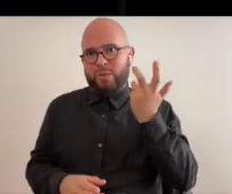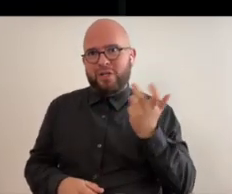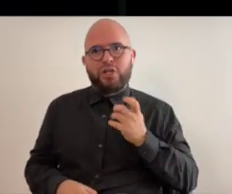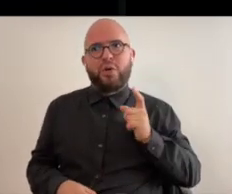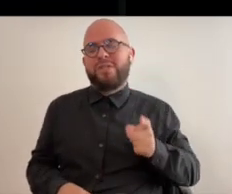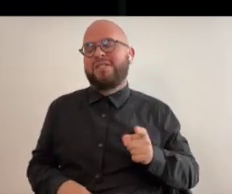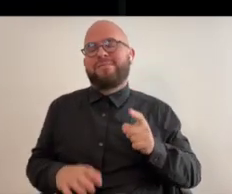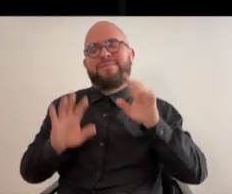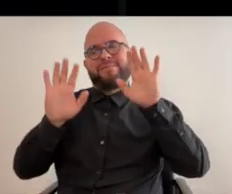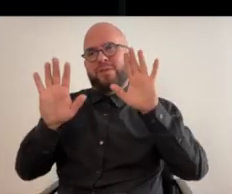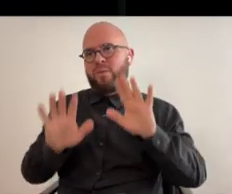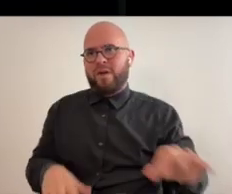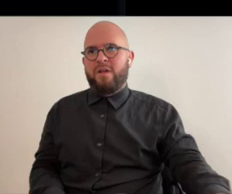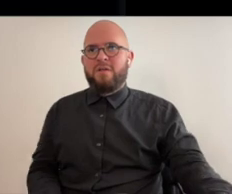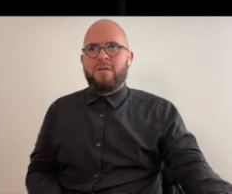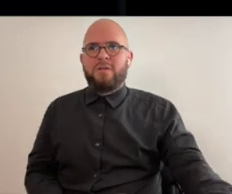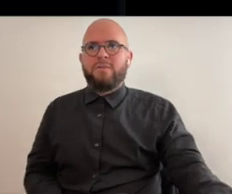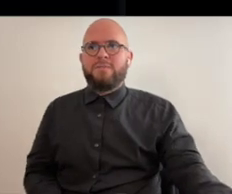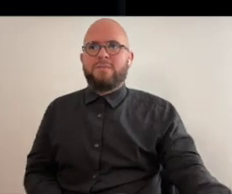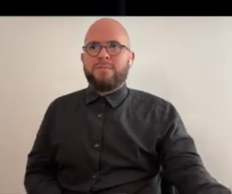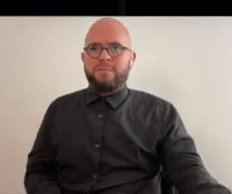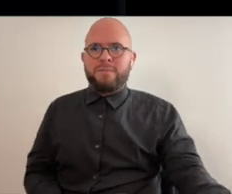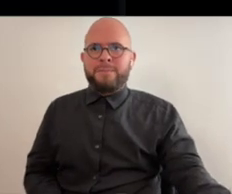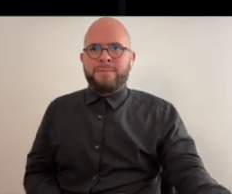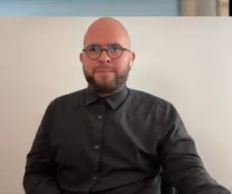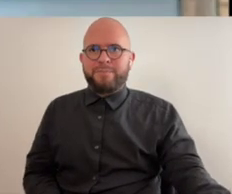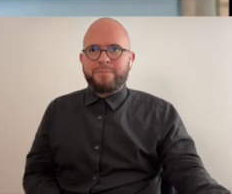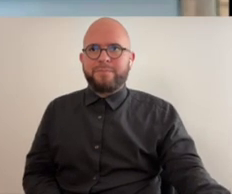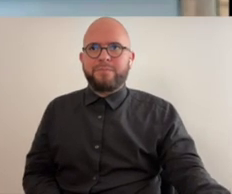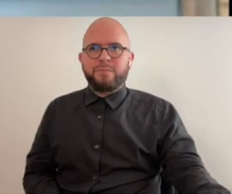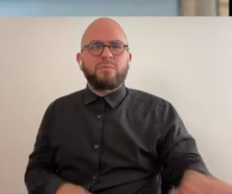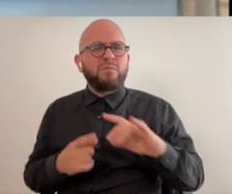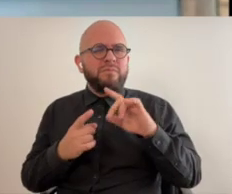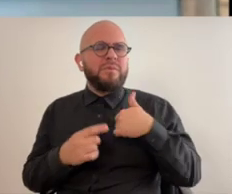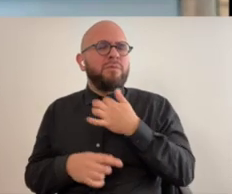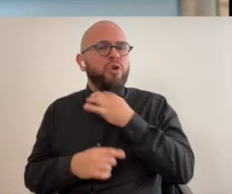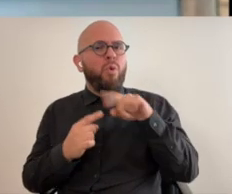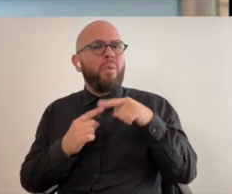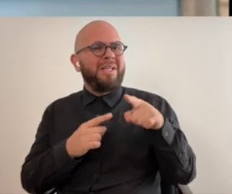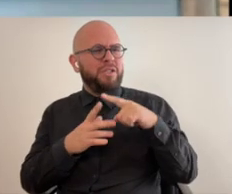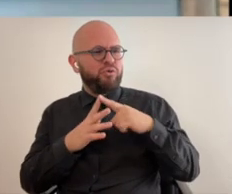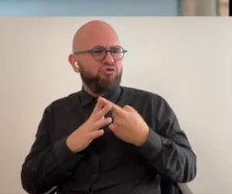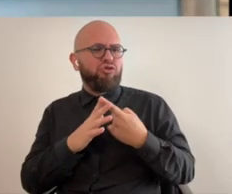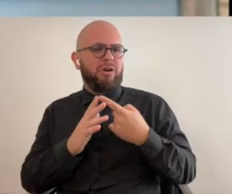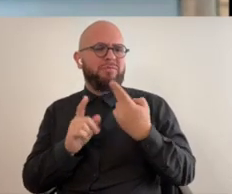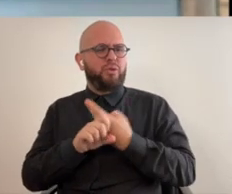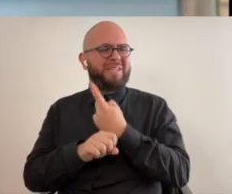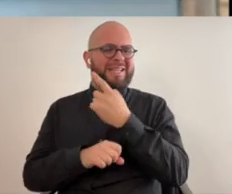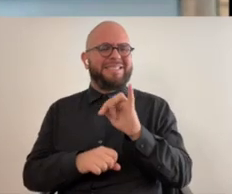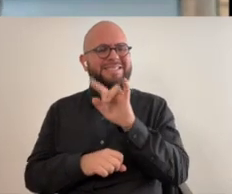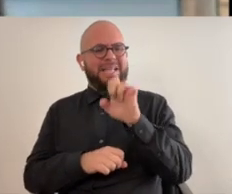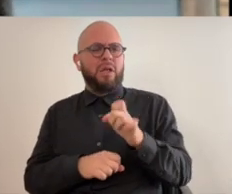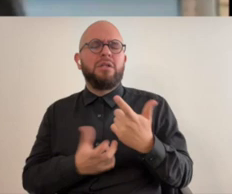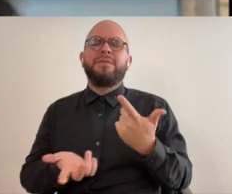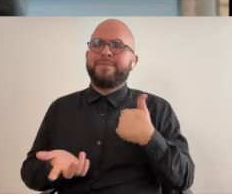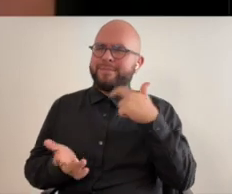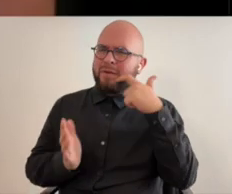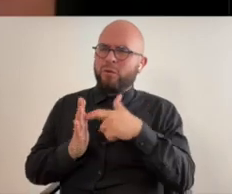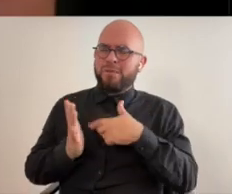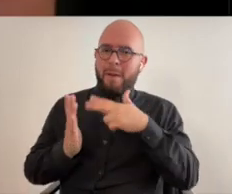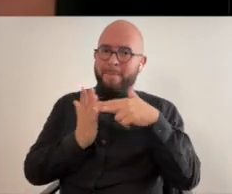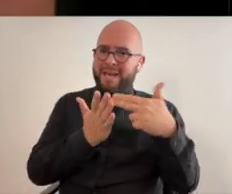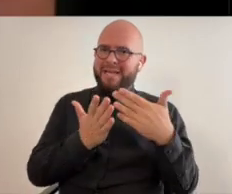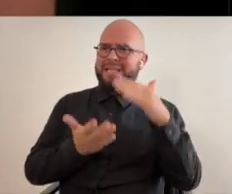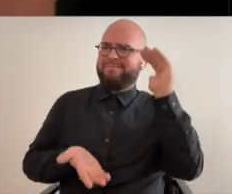to the drag show and she is she has a blast so awesome when did you start painting in this particular style